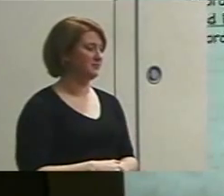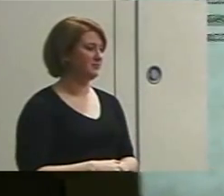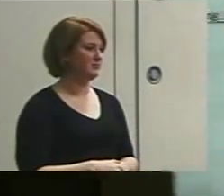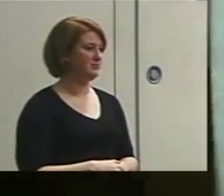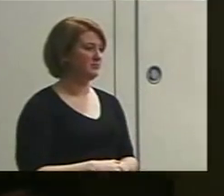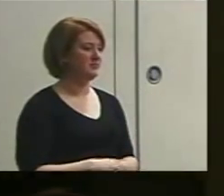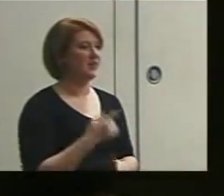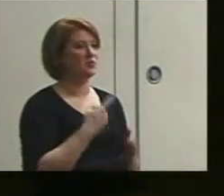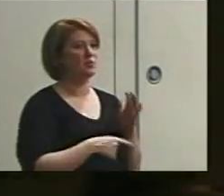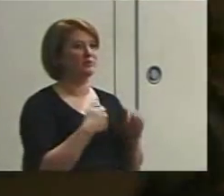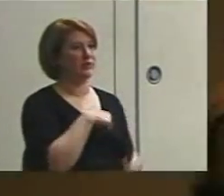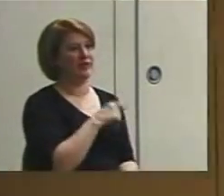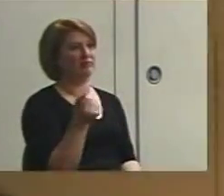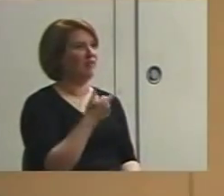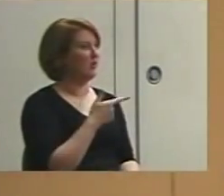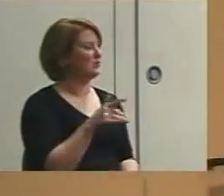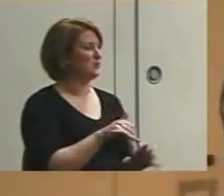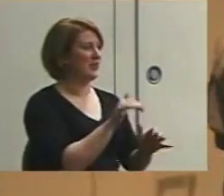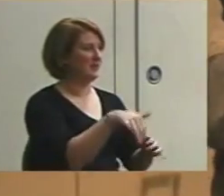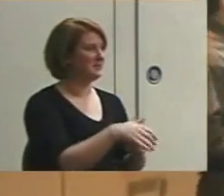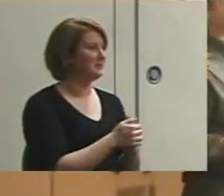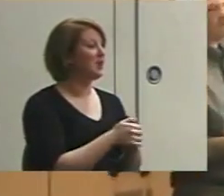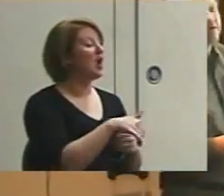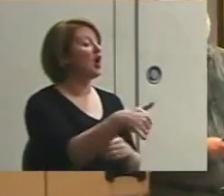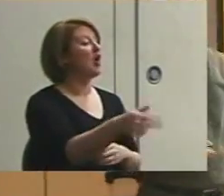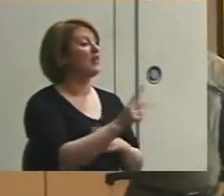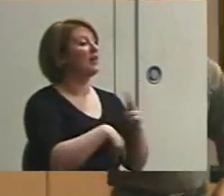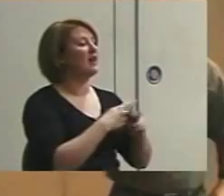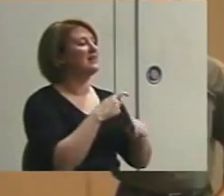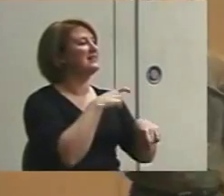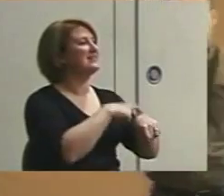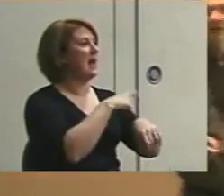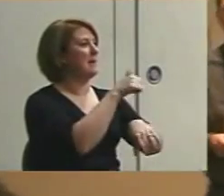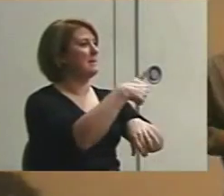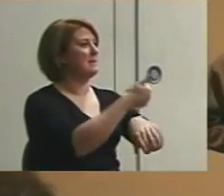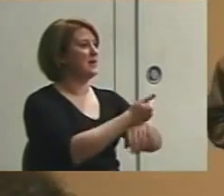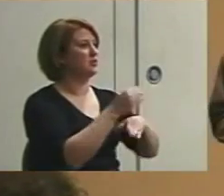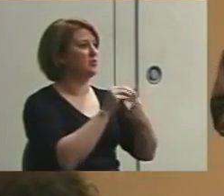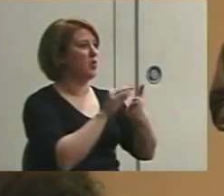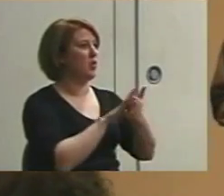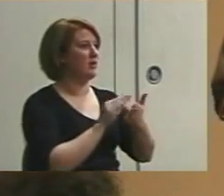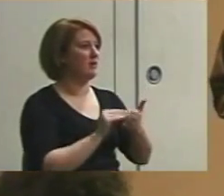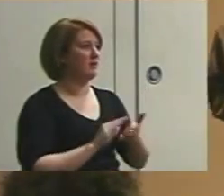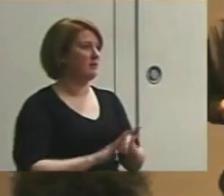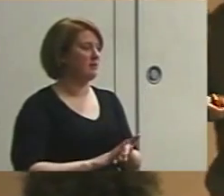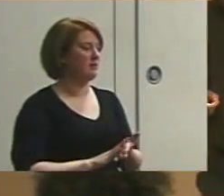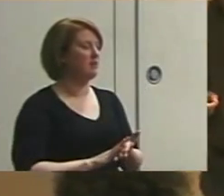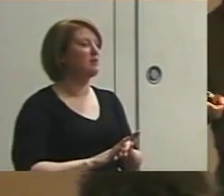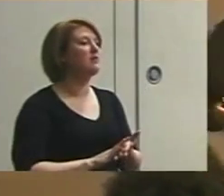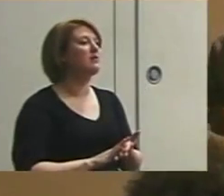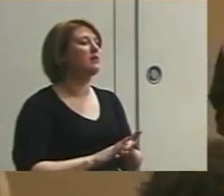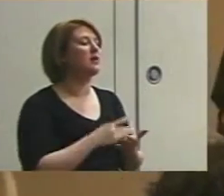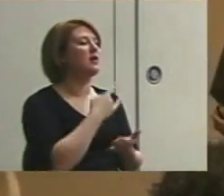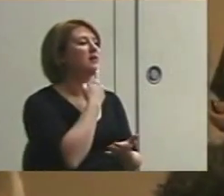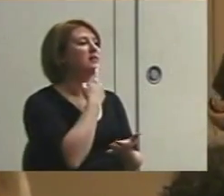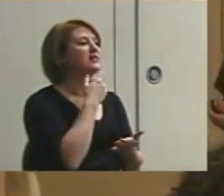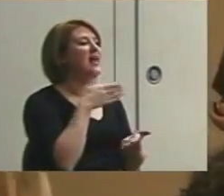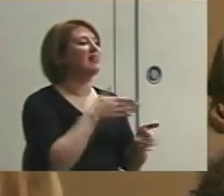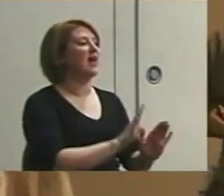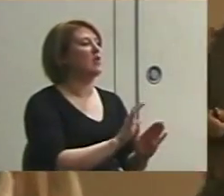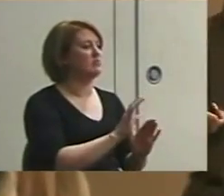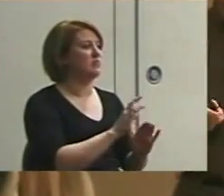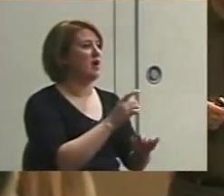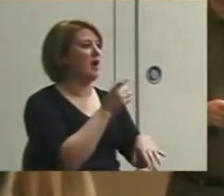That's what we all do. There's another kind called time-based recording, which says let a clock